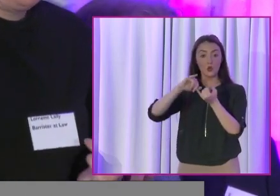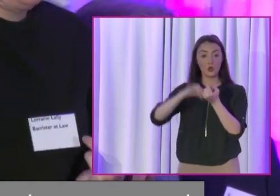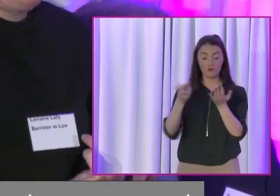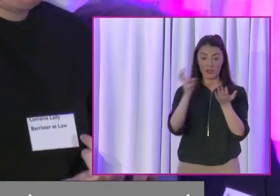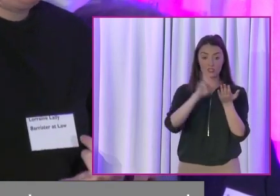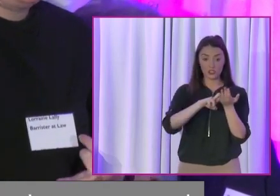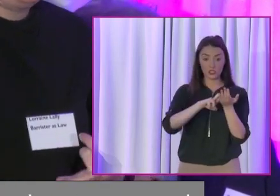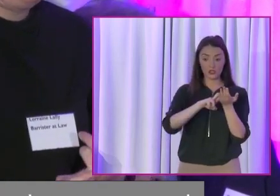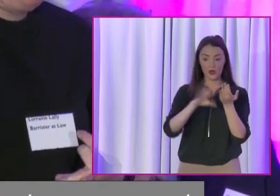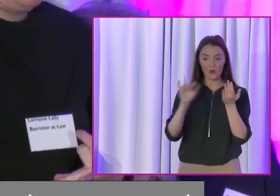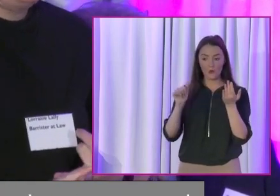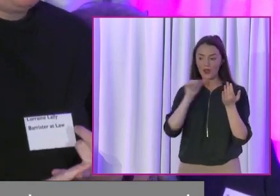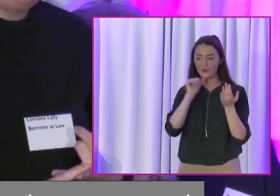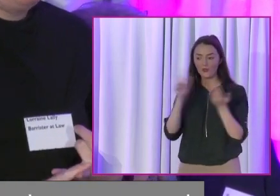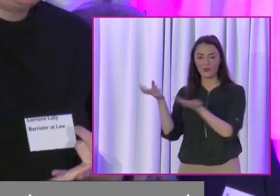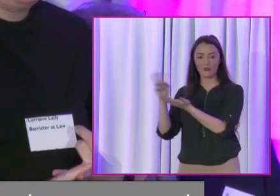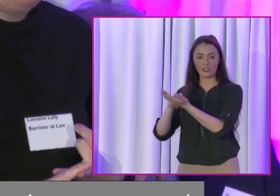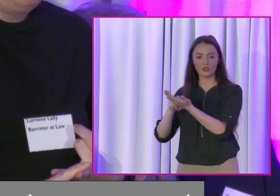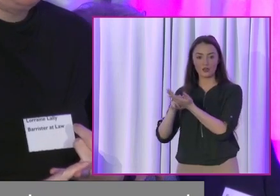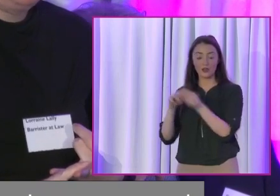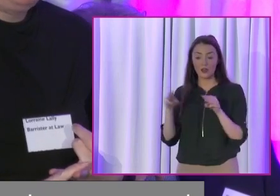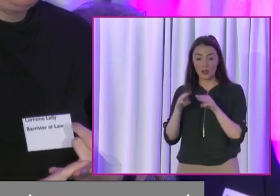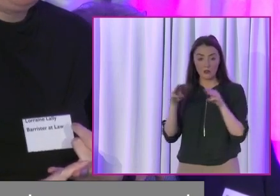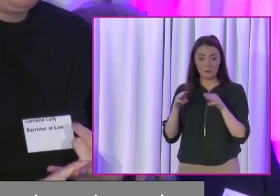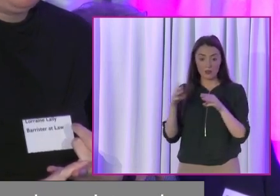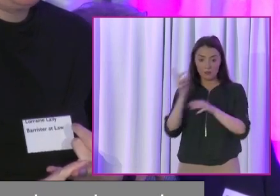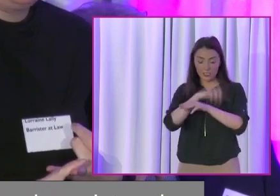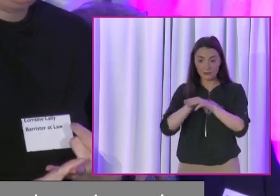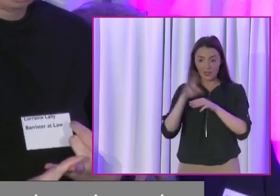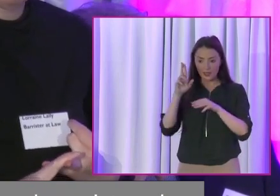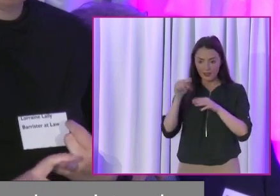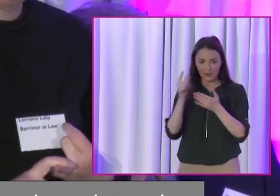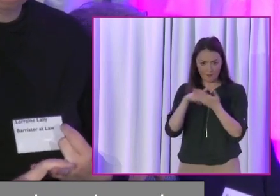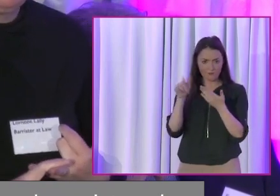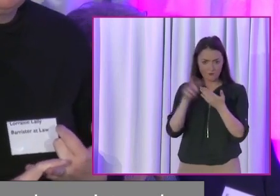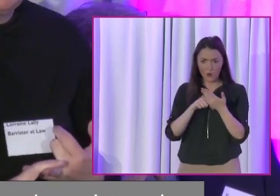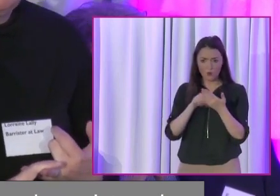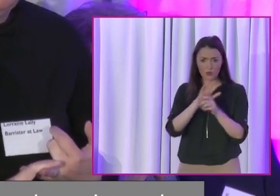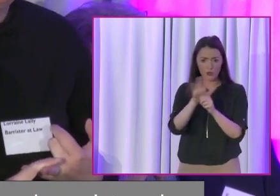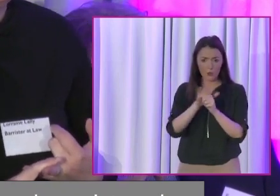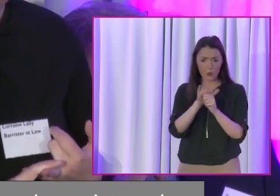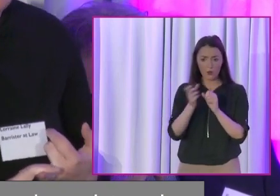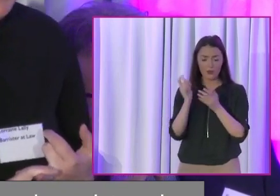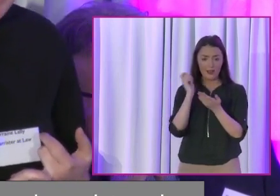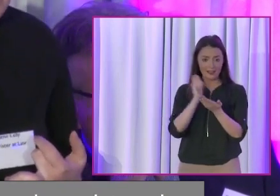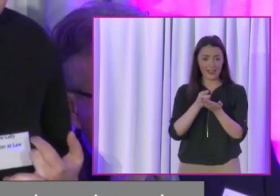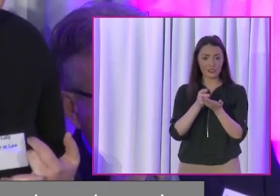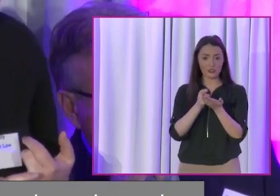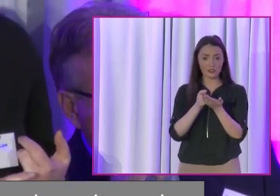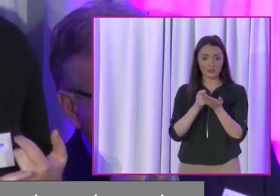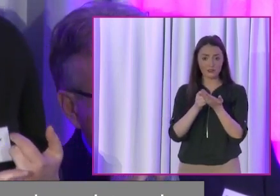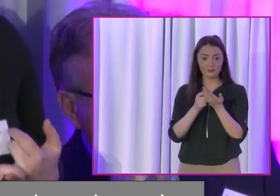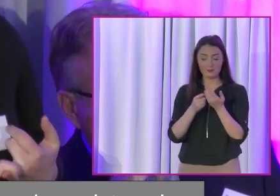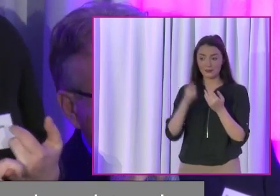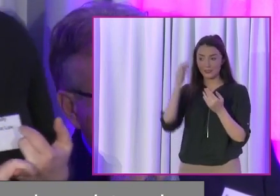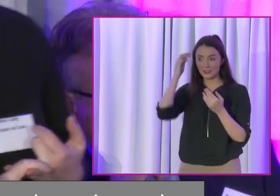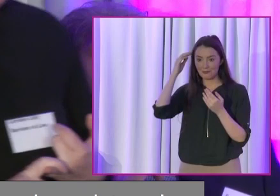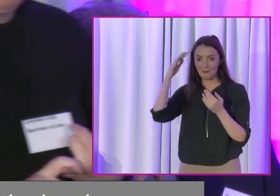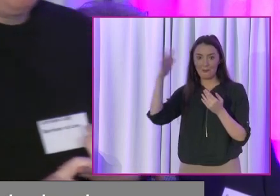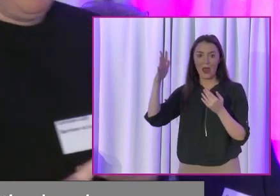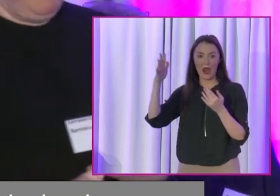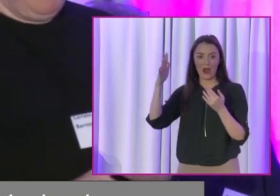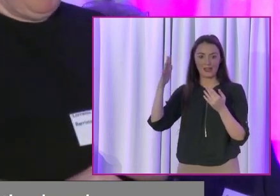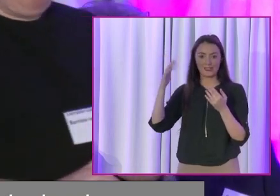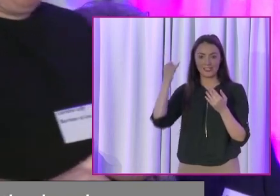why aren't people registering? People in direct provision can vote in the local elections. A very smart, very intelligent politician went